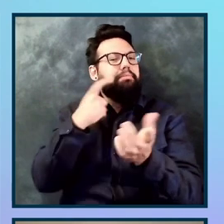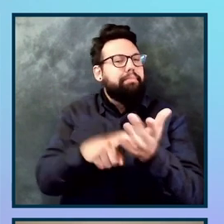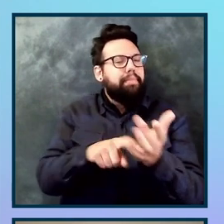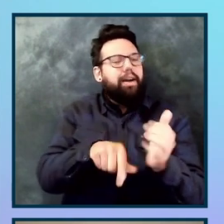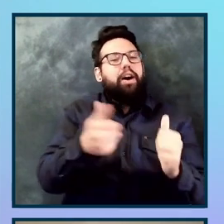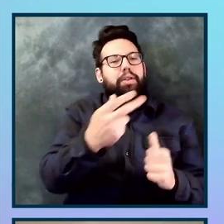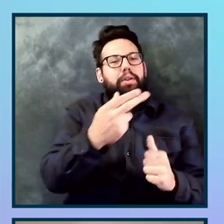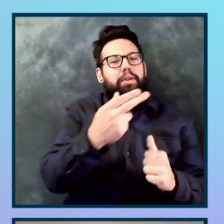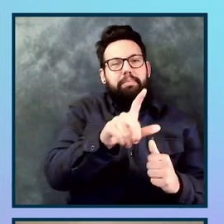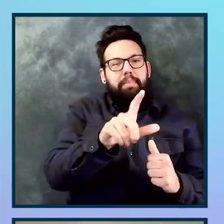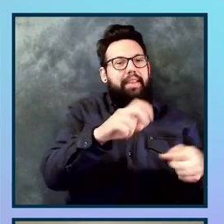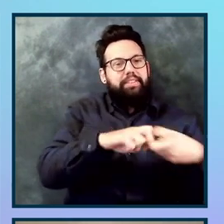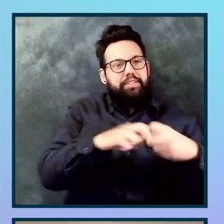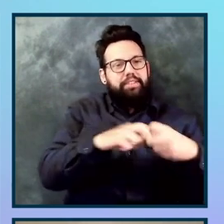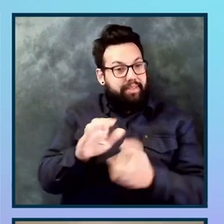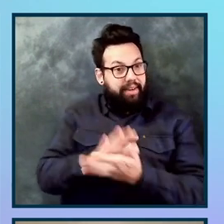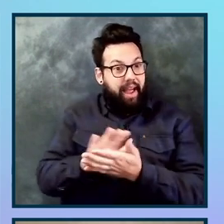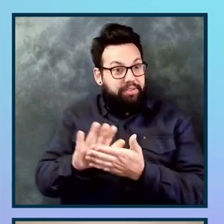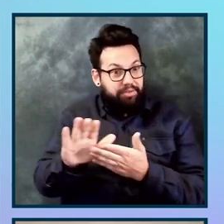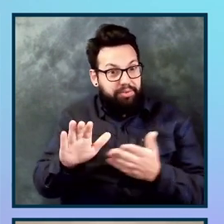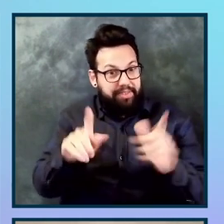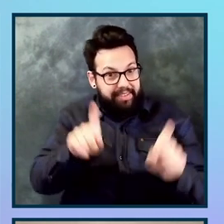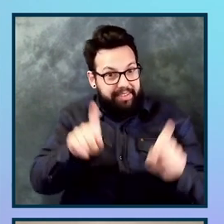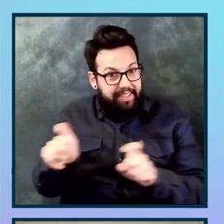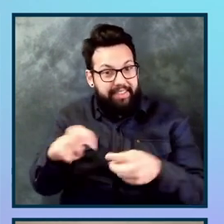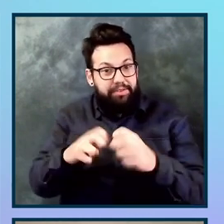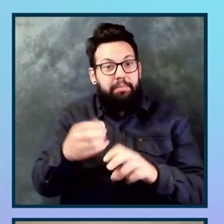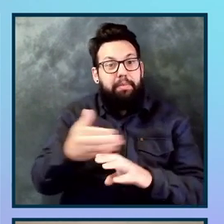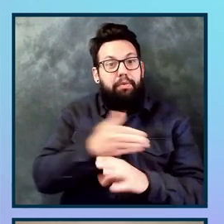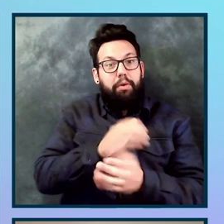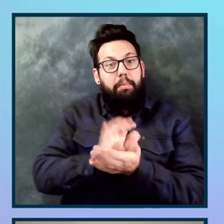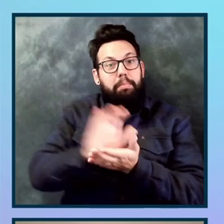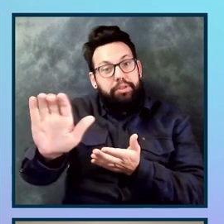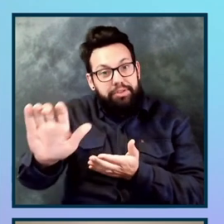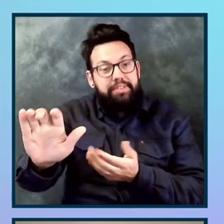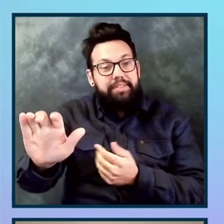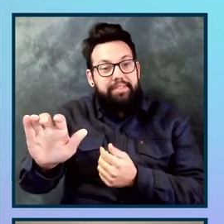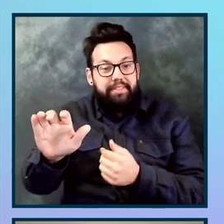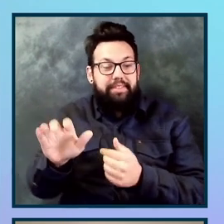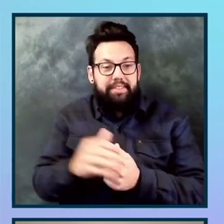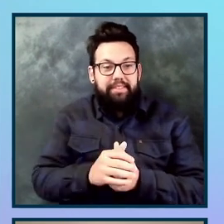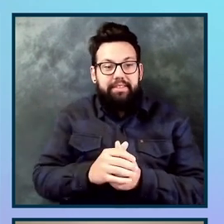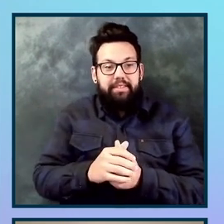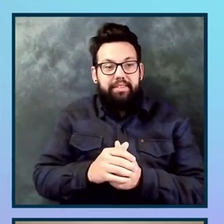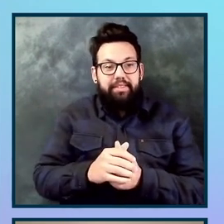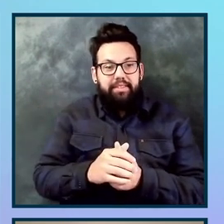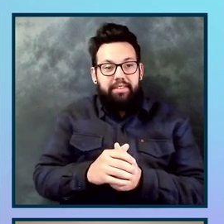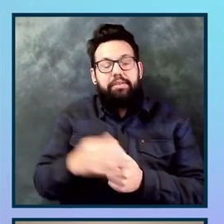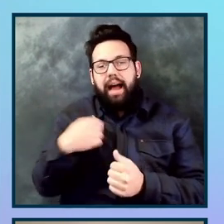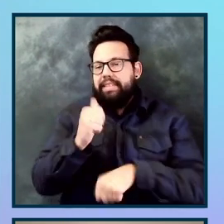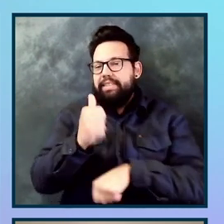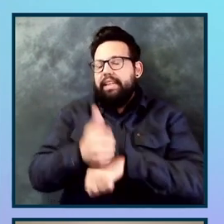Helps you catch those issues before you actually push. Um, I set up the pre-commit hook to actually, uh, not prevent the commit from happening. So I can actually